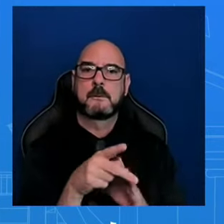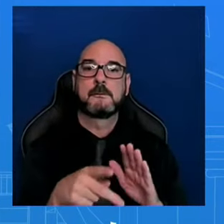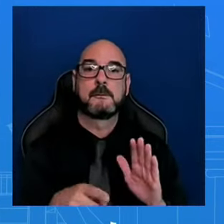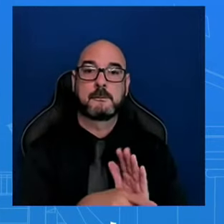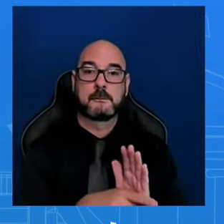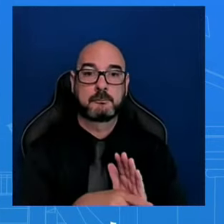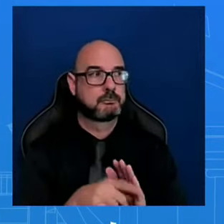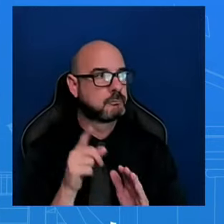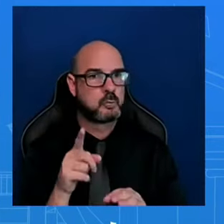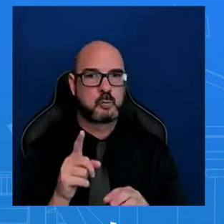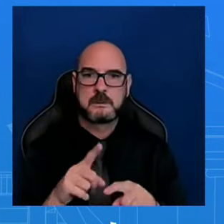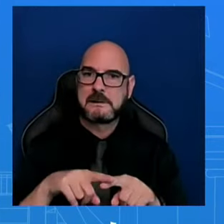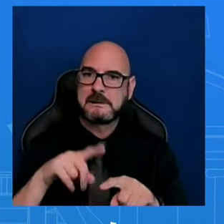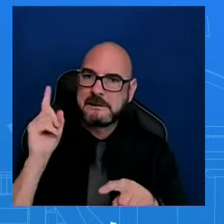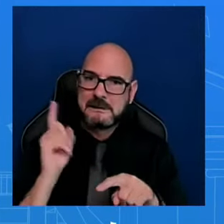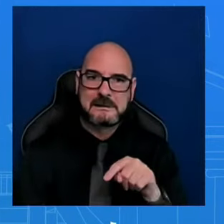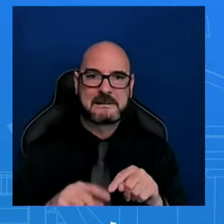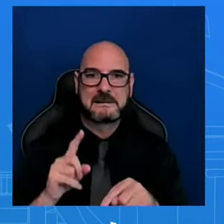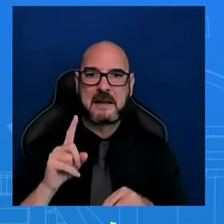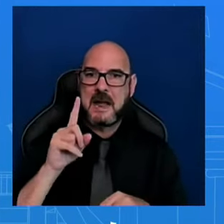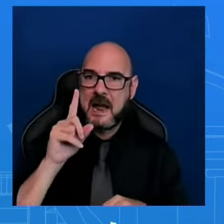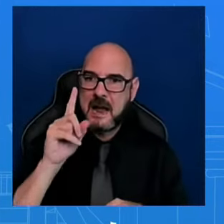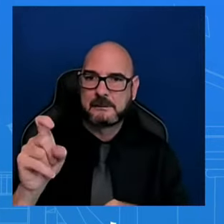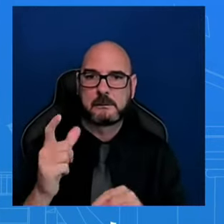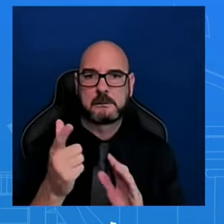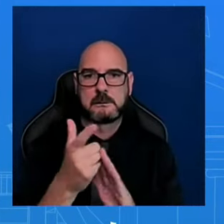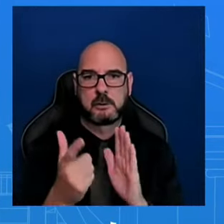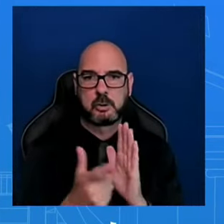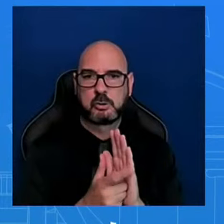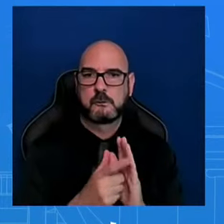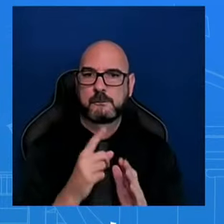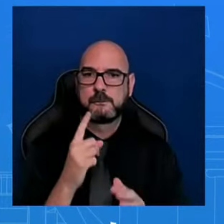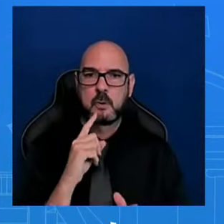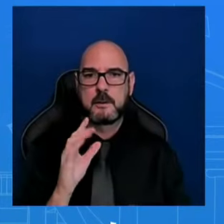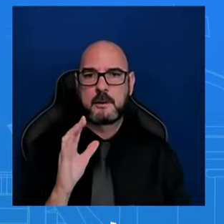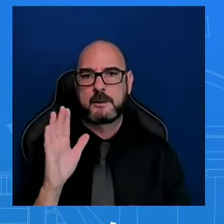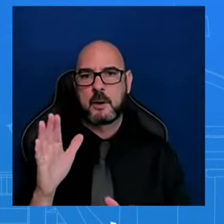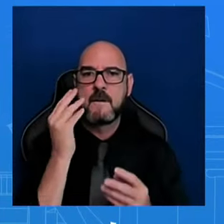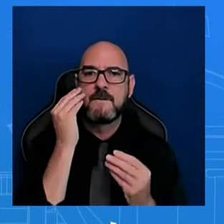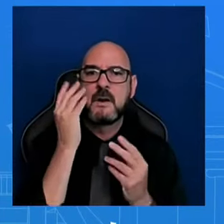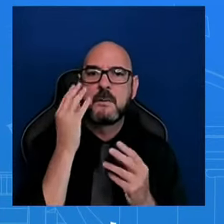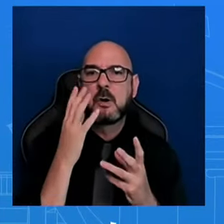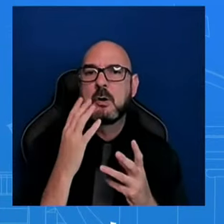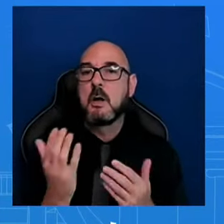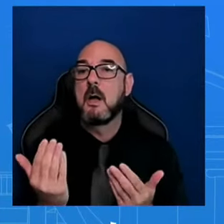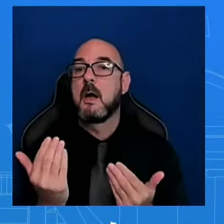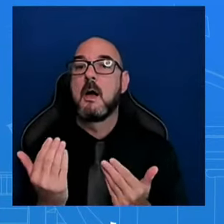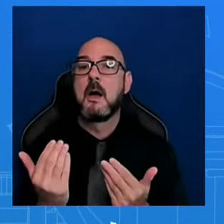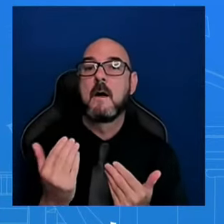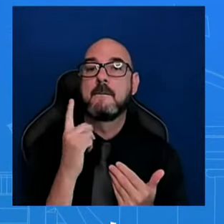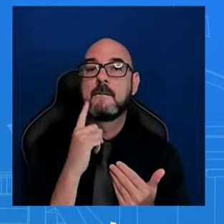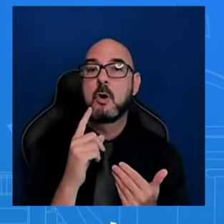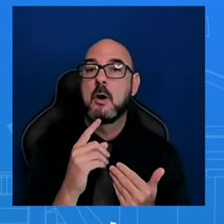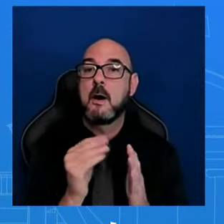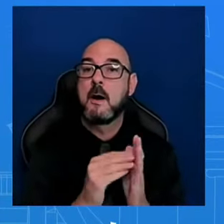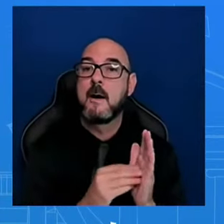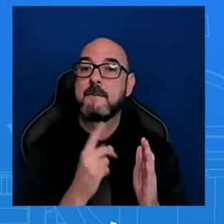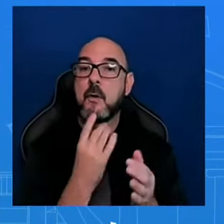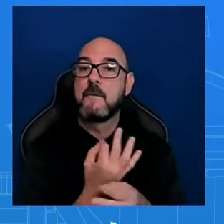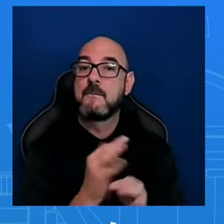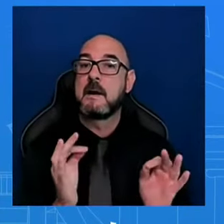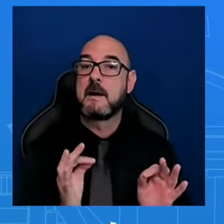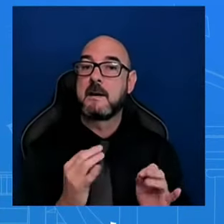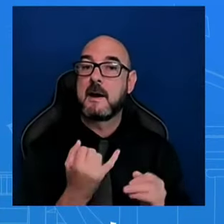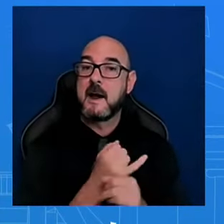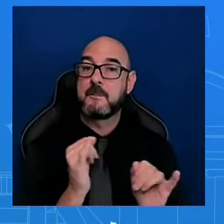president strongly supports the right of free and independent press. That is something that the president talked about when he was at the gridiron.